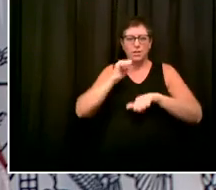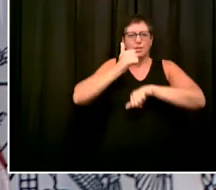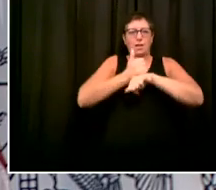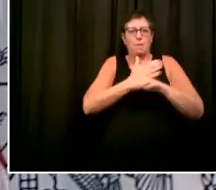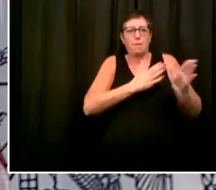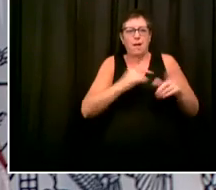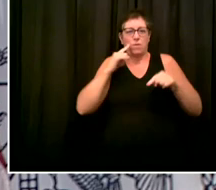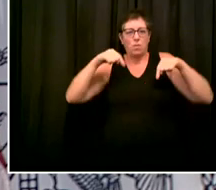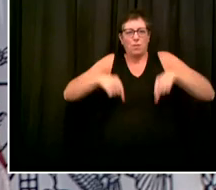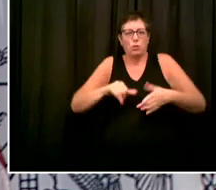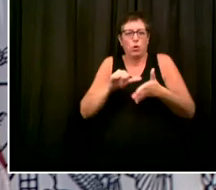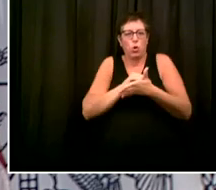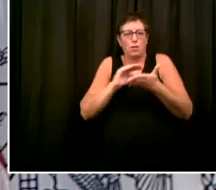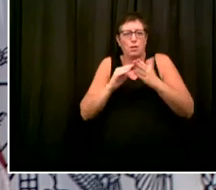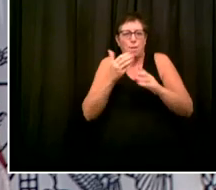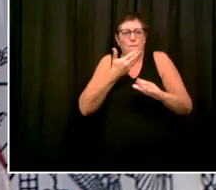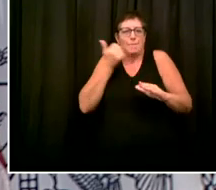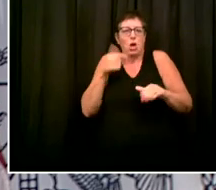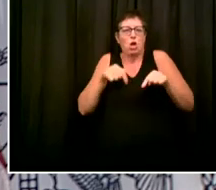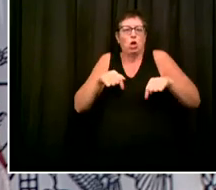we have the strongest plan anywhere.